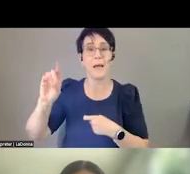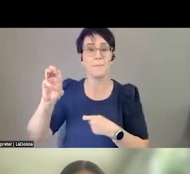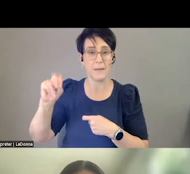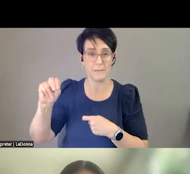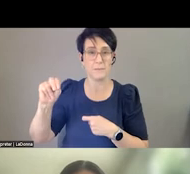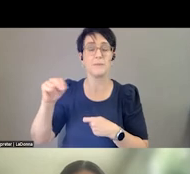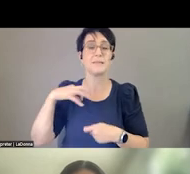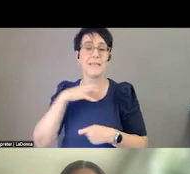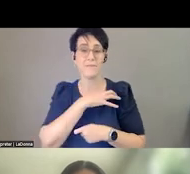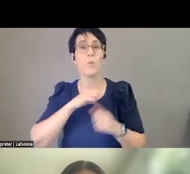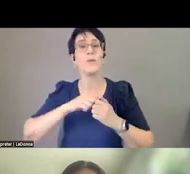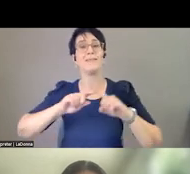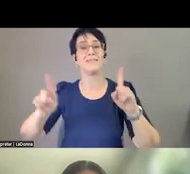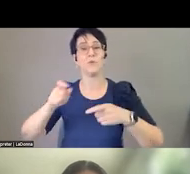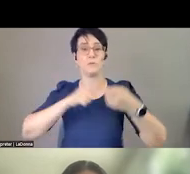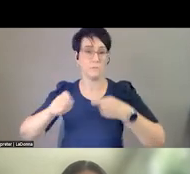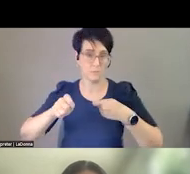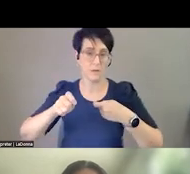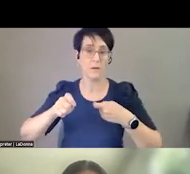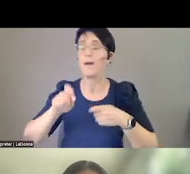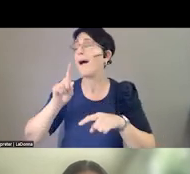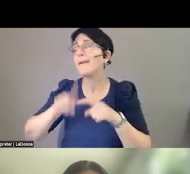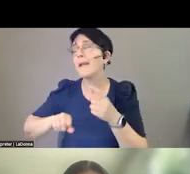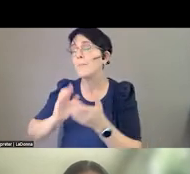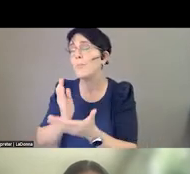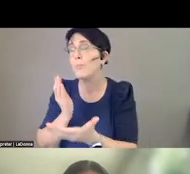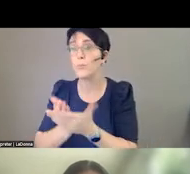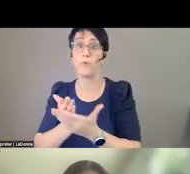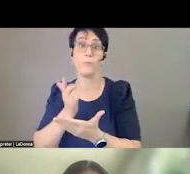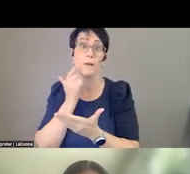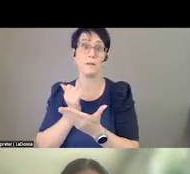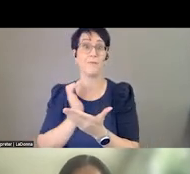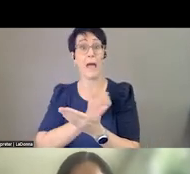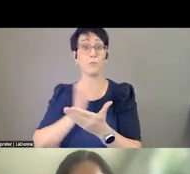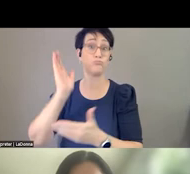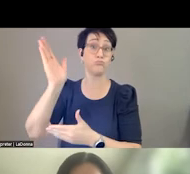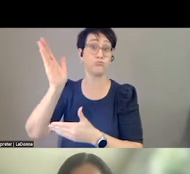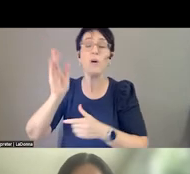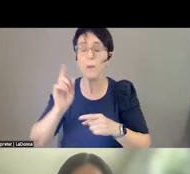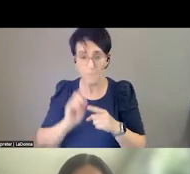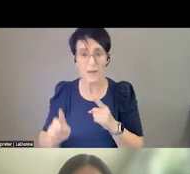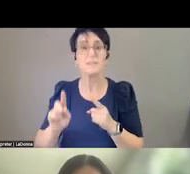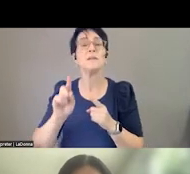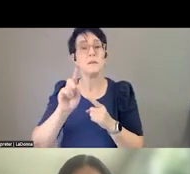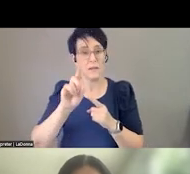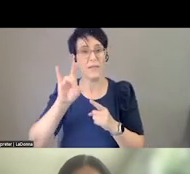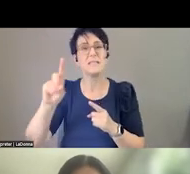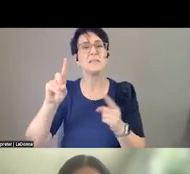administrators, and I can't prove that that was, you know, because of what we did. But they then came back to us and said,